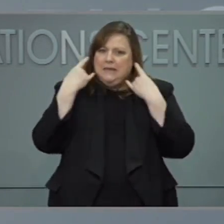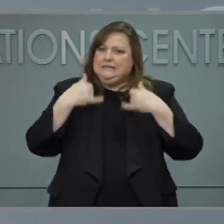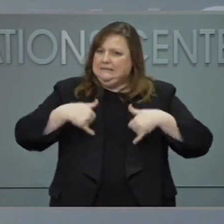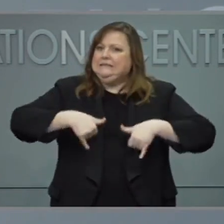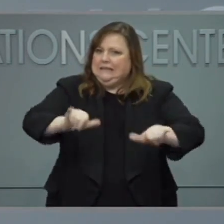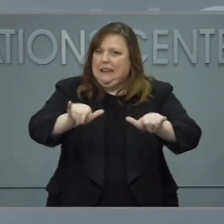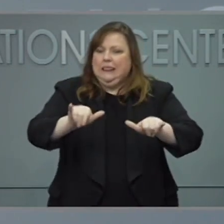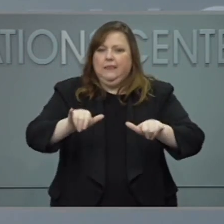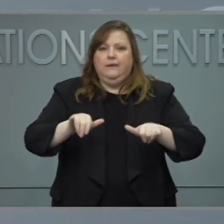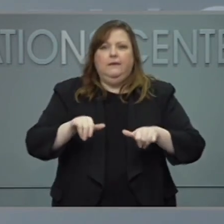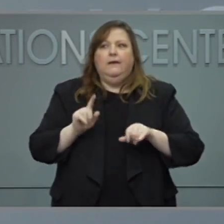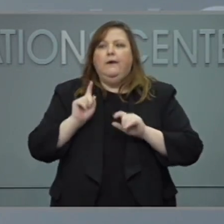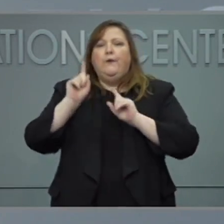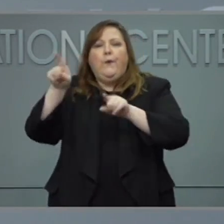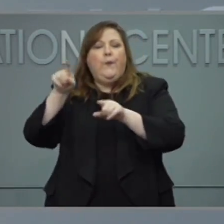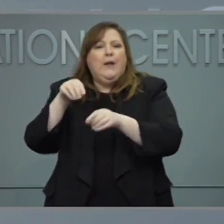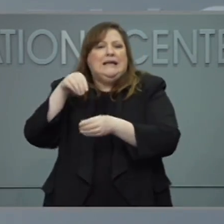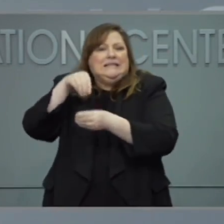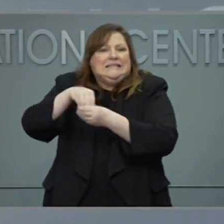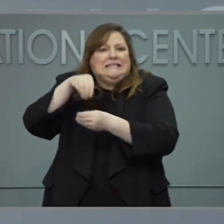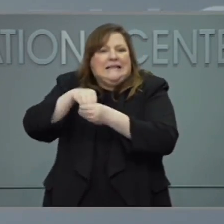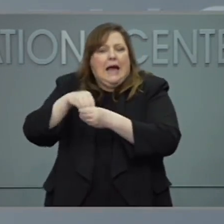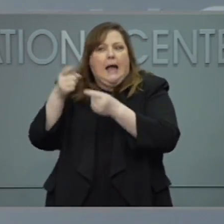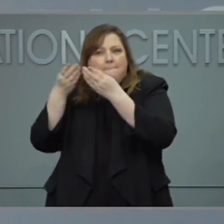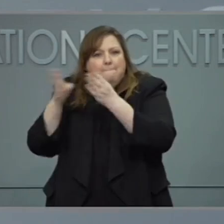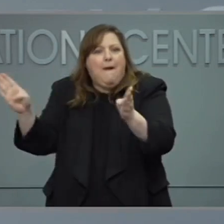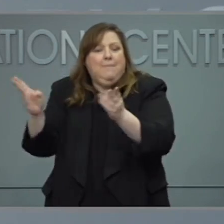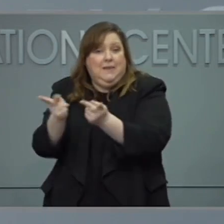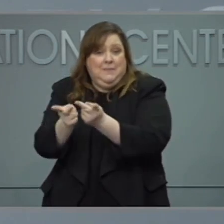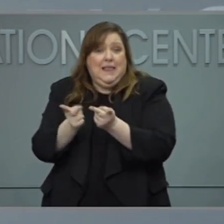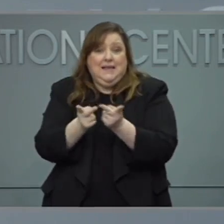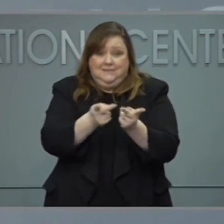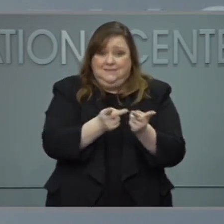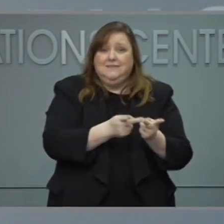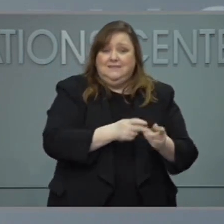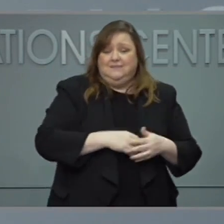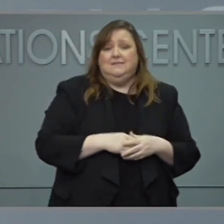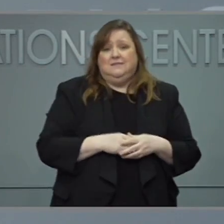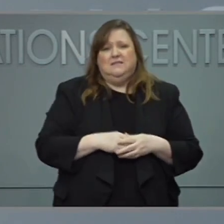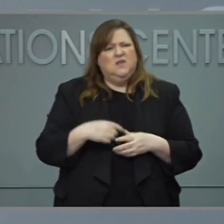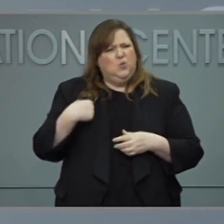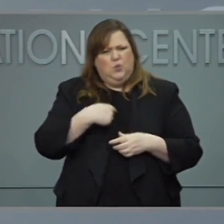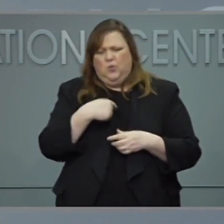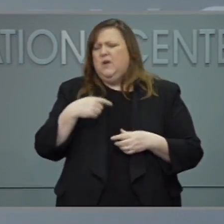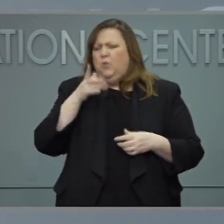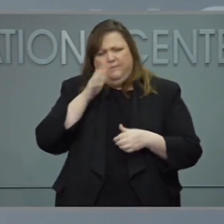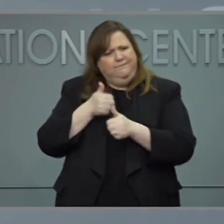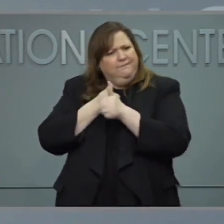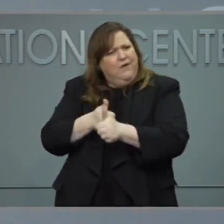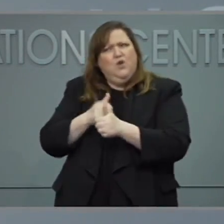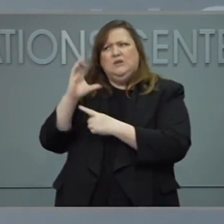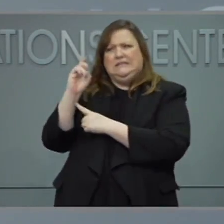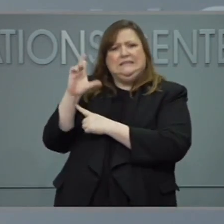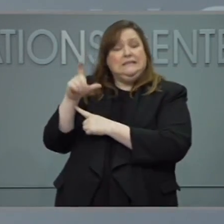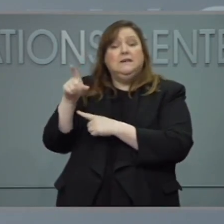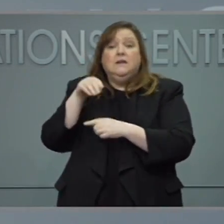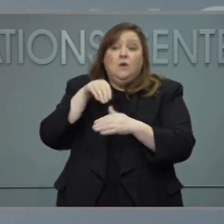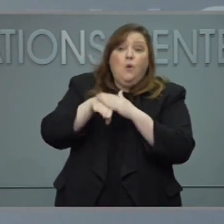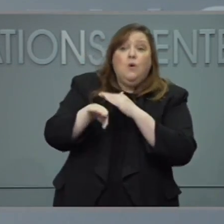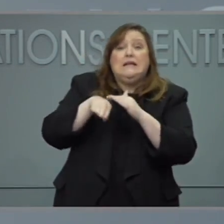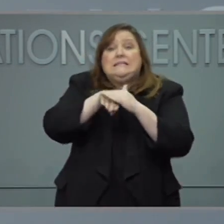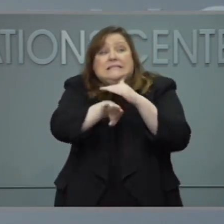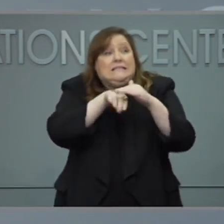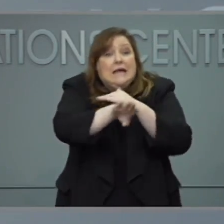they go to indoor public settings. We're going to continue to recommend that they wear masks in indoor public settings. And as a